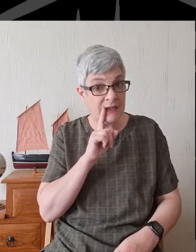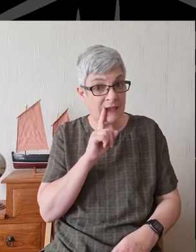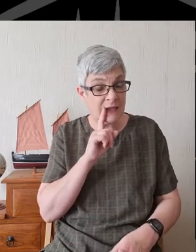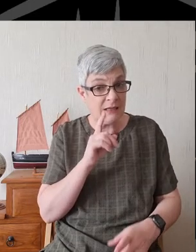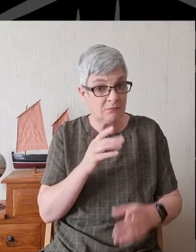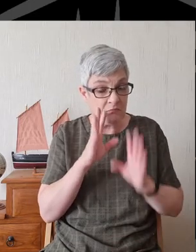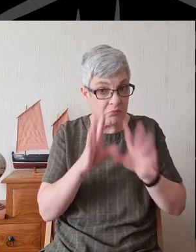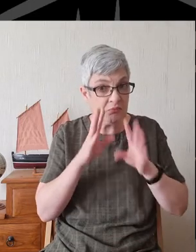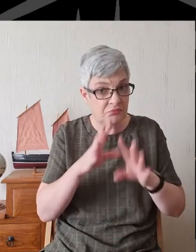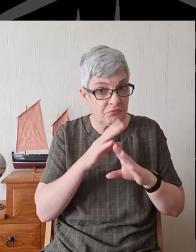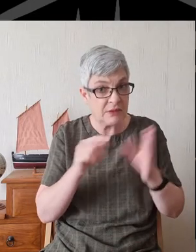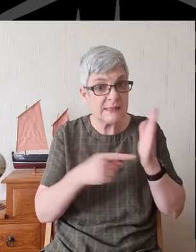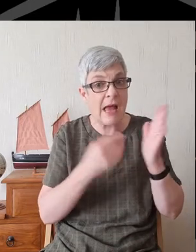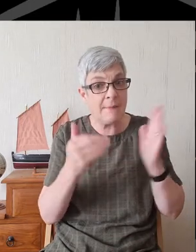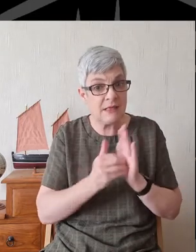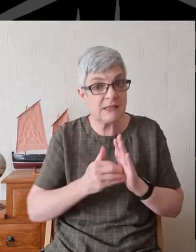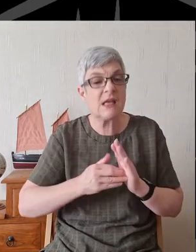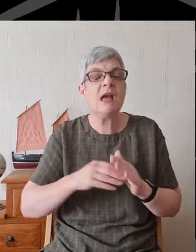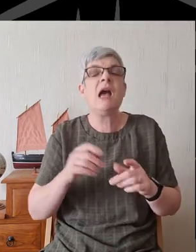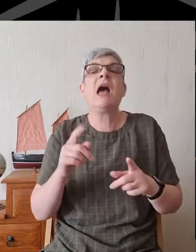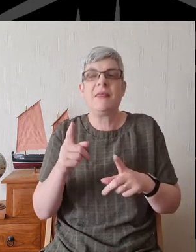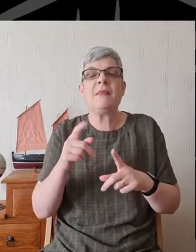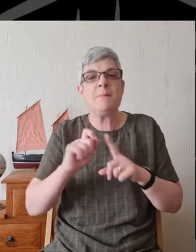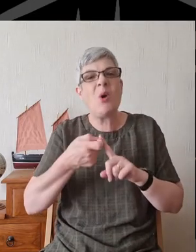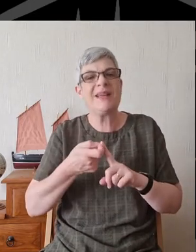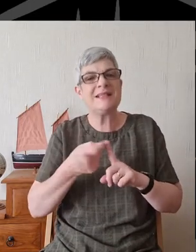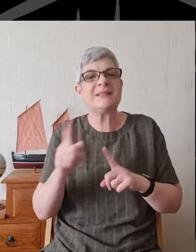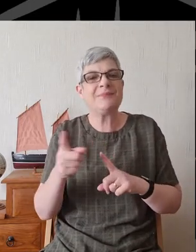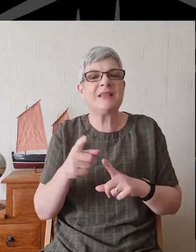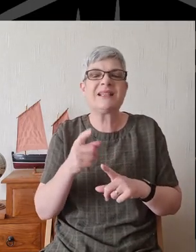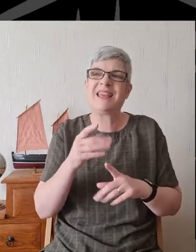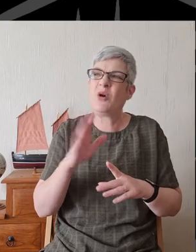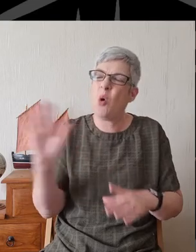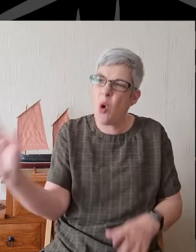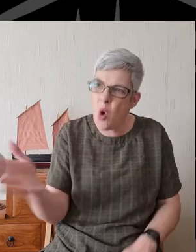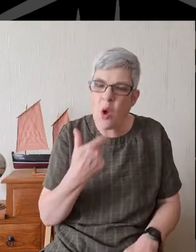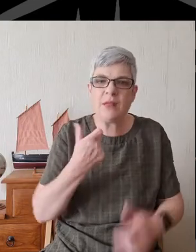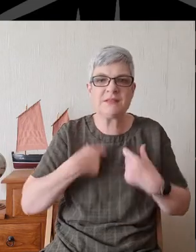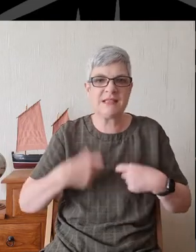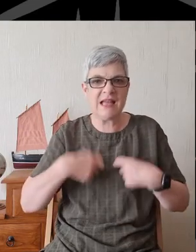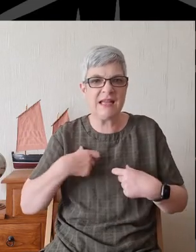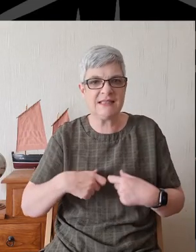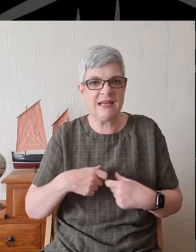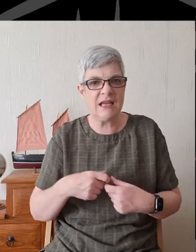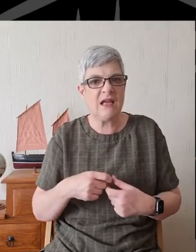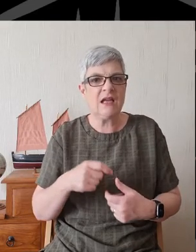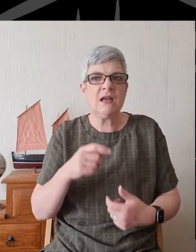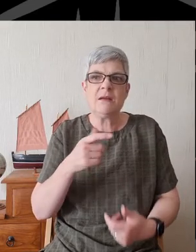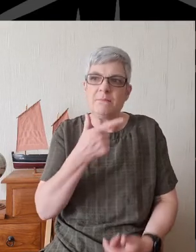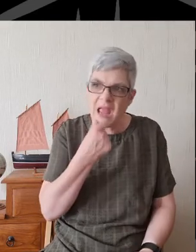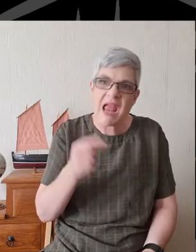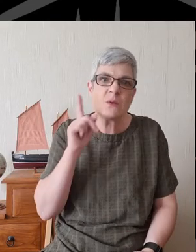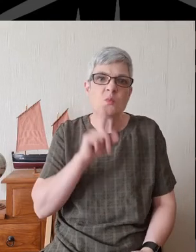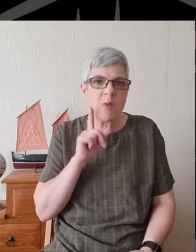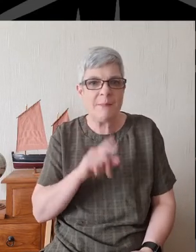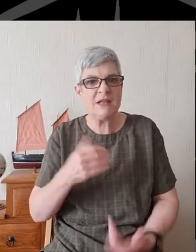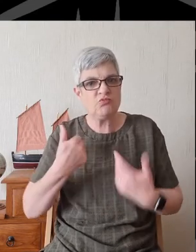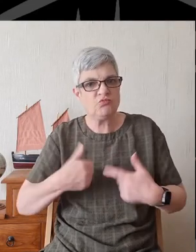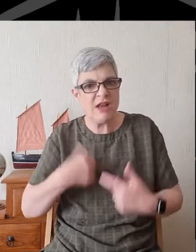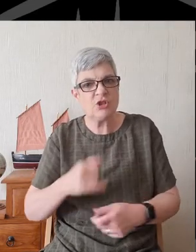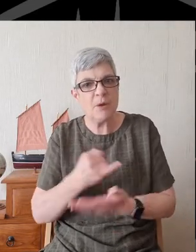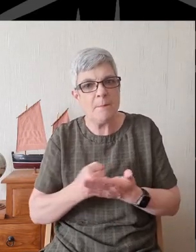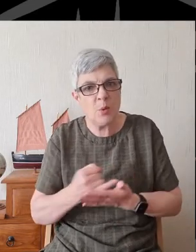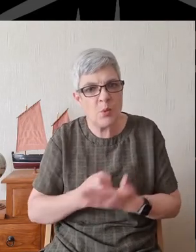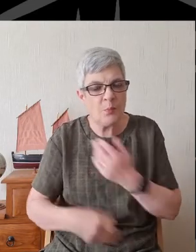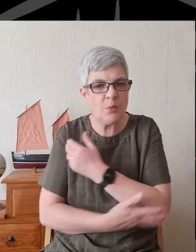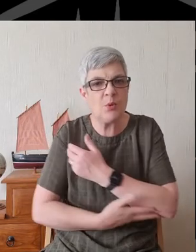all of society, men, women, rich, poor, old, young, and all of these and more. Israel has turned away from the living